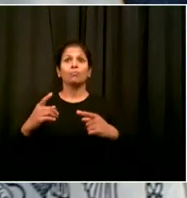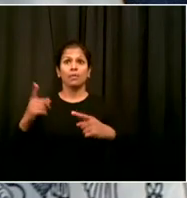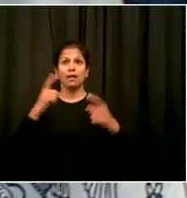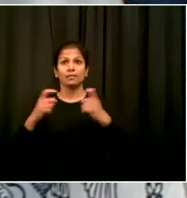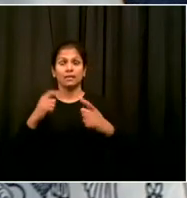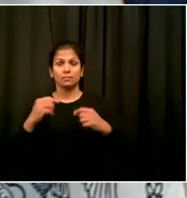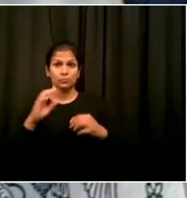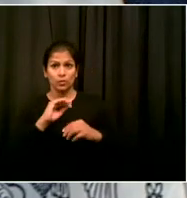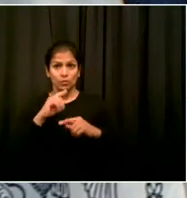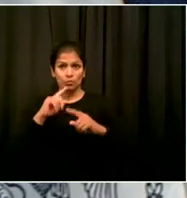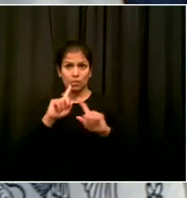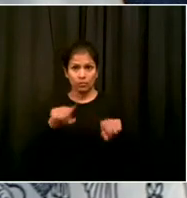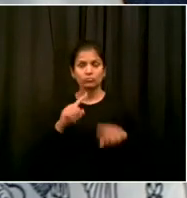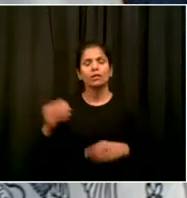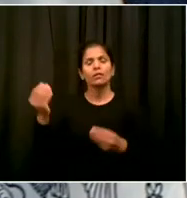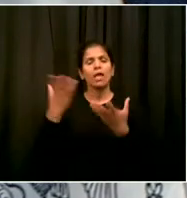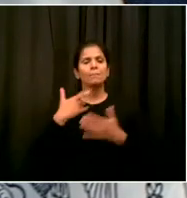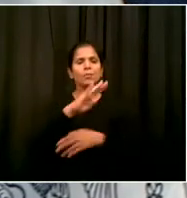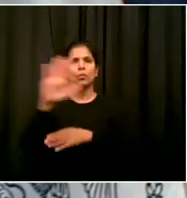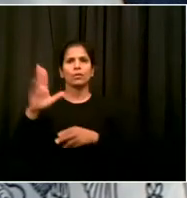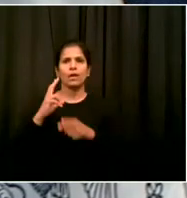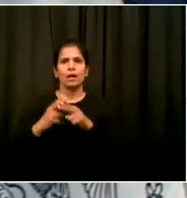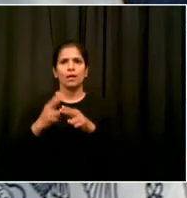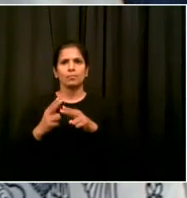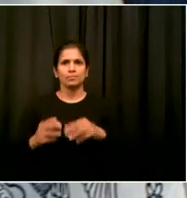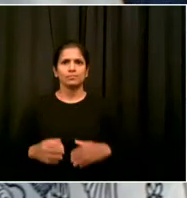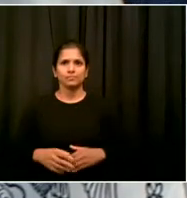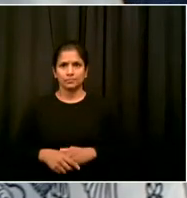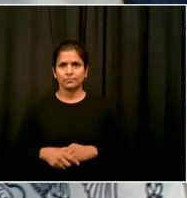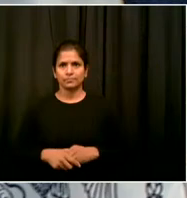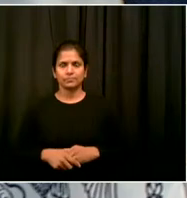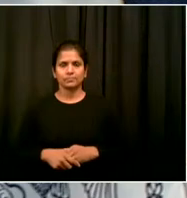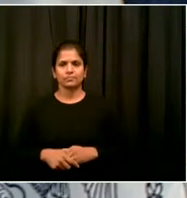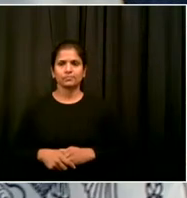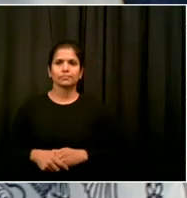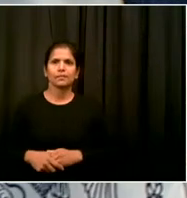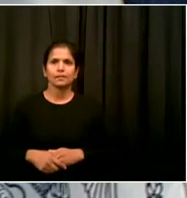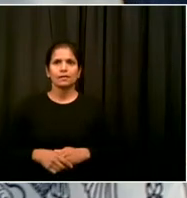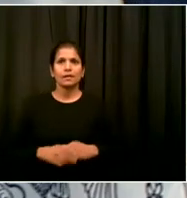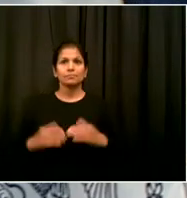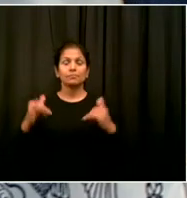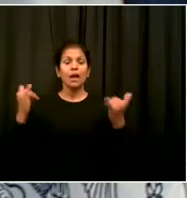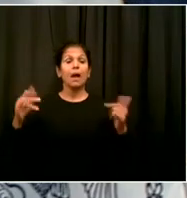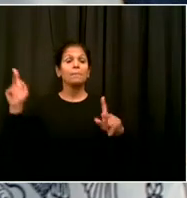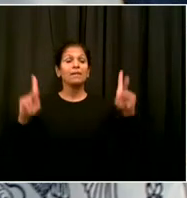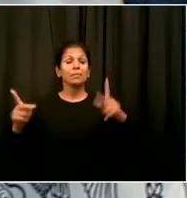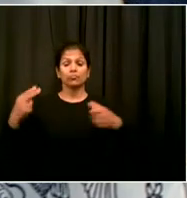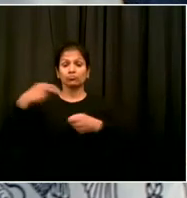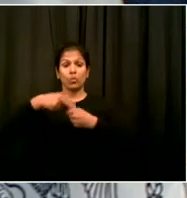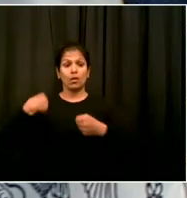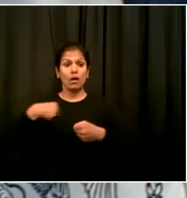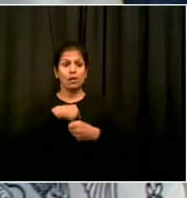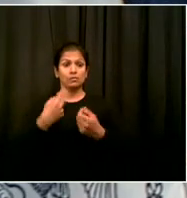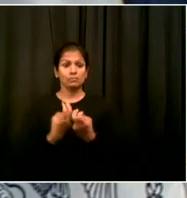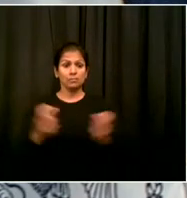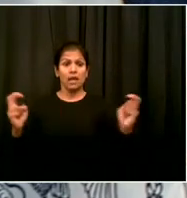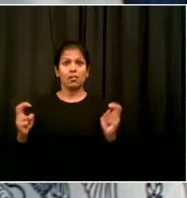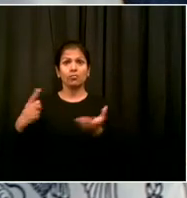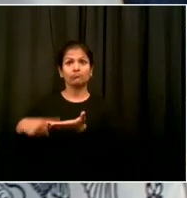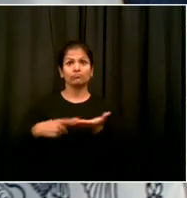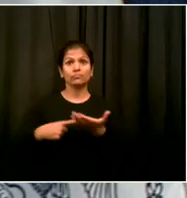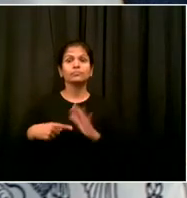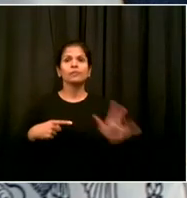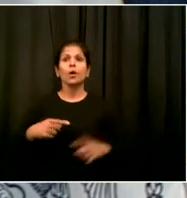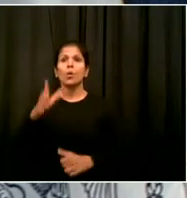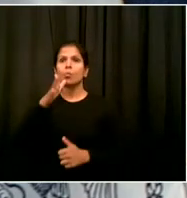journalist. Hi, all. We'll now begin our Q&A. With us today, we have Rosanna Medina, Commissioner of Small Business Services, Janelle